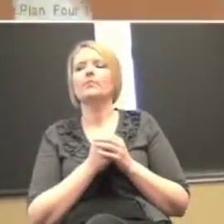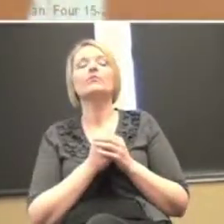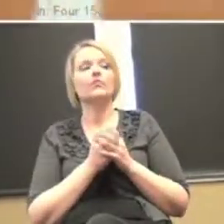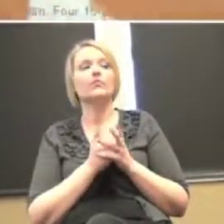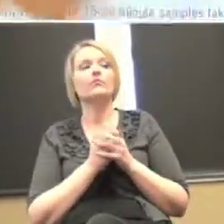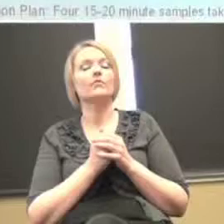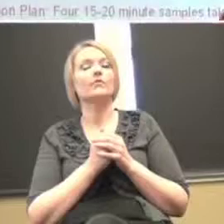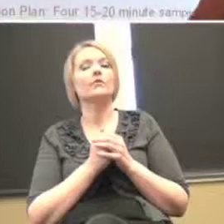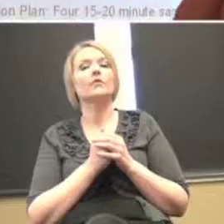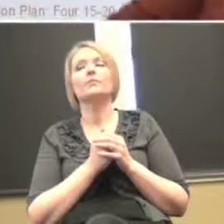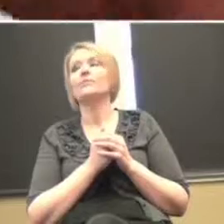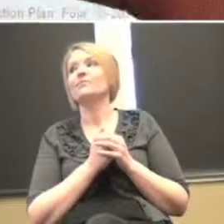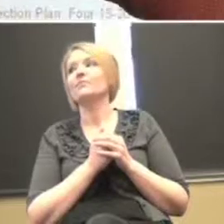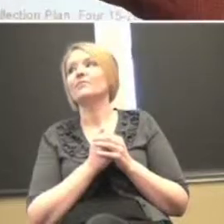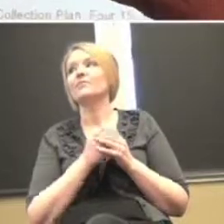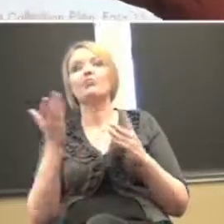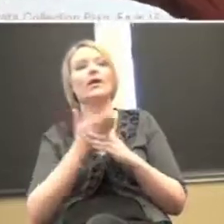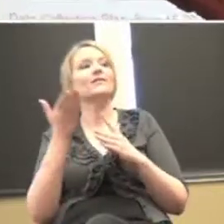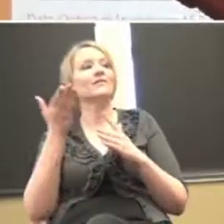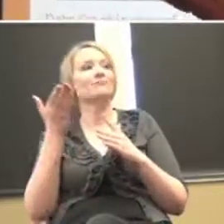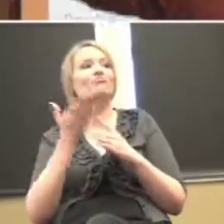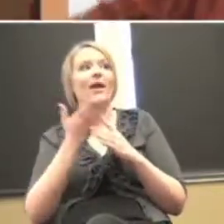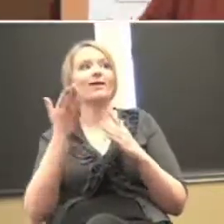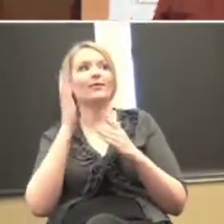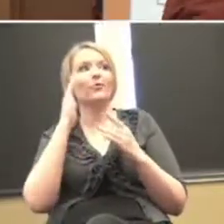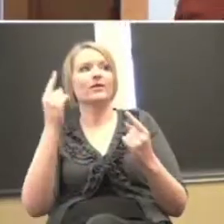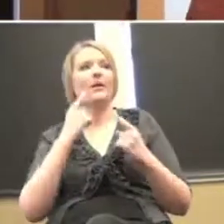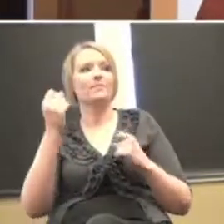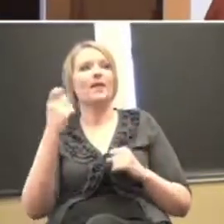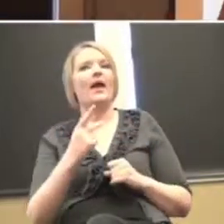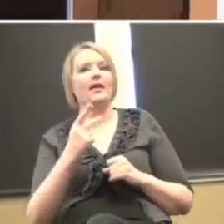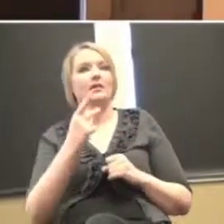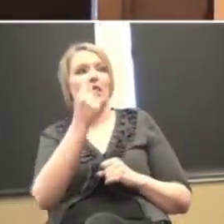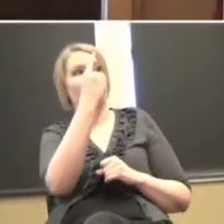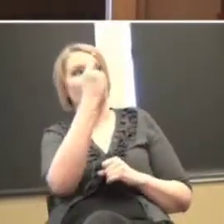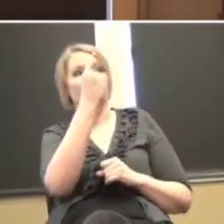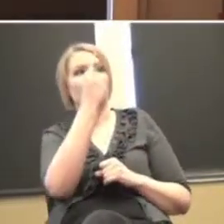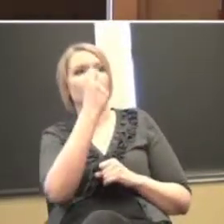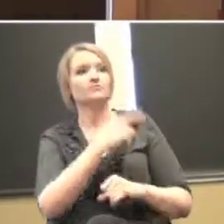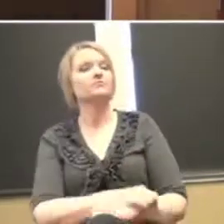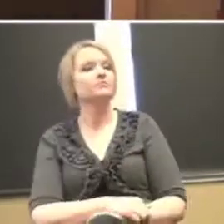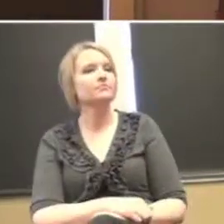okay alright we're going take a break we'll come back so see you at 11 o'clock